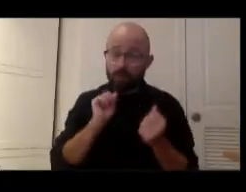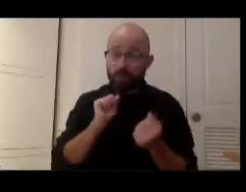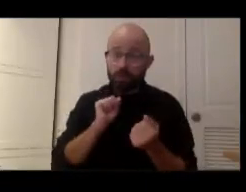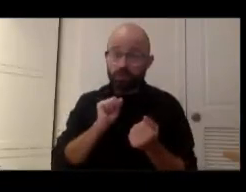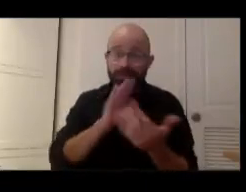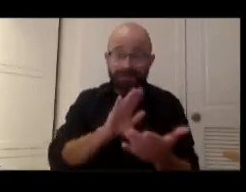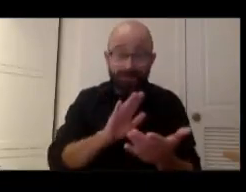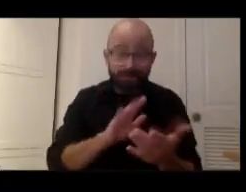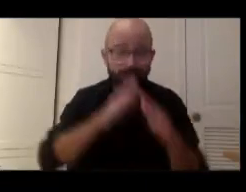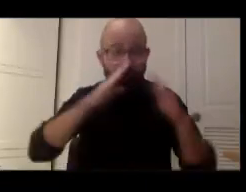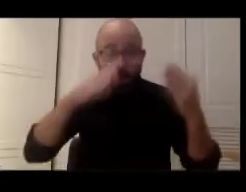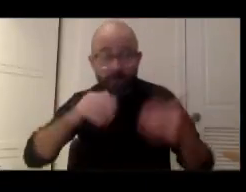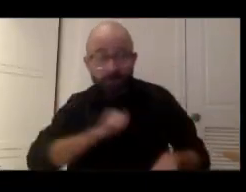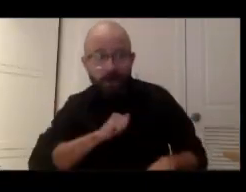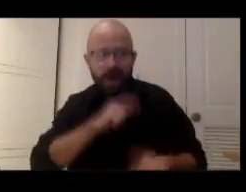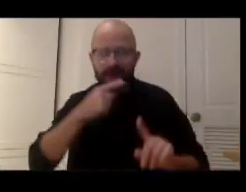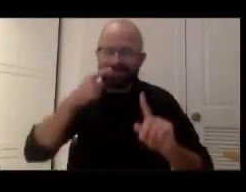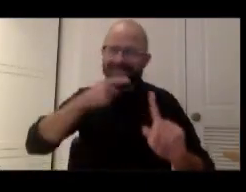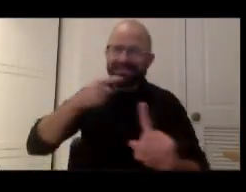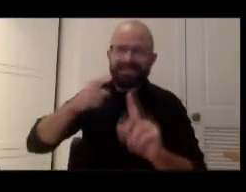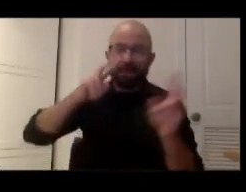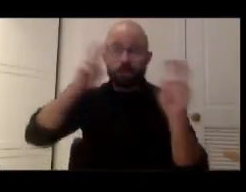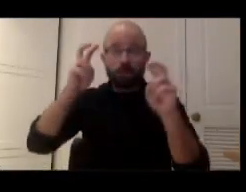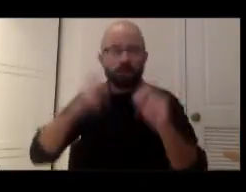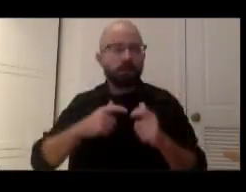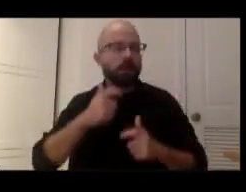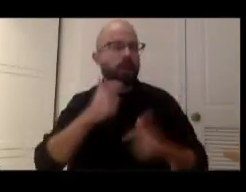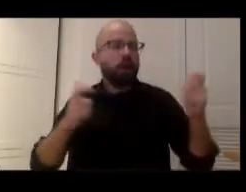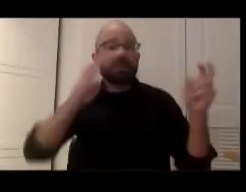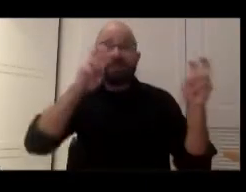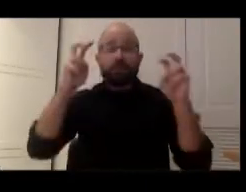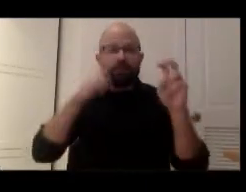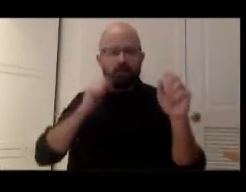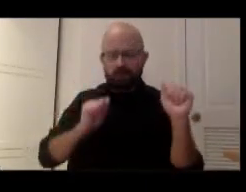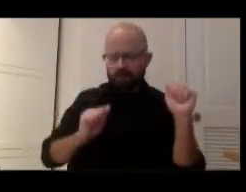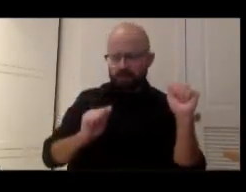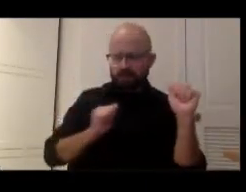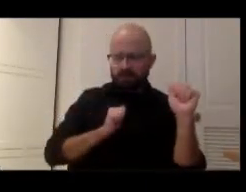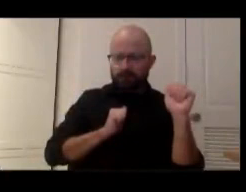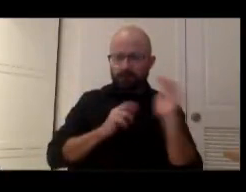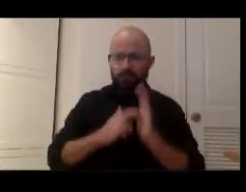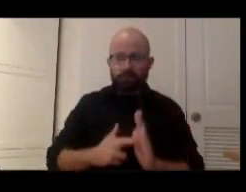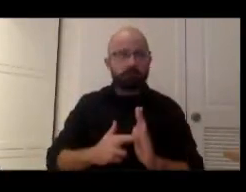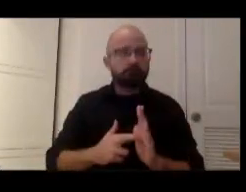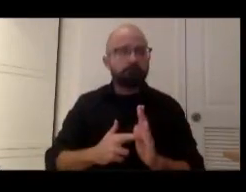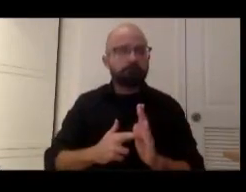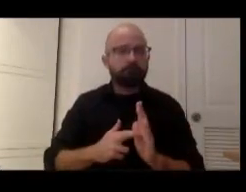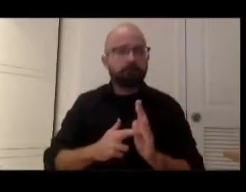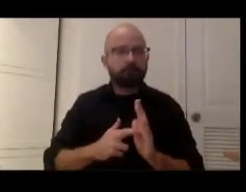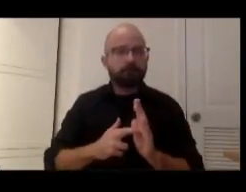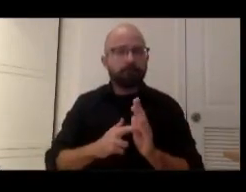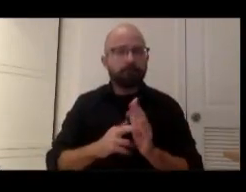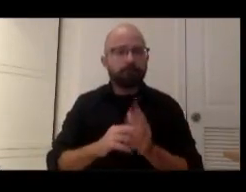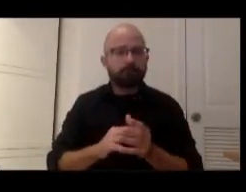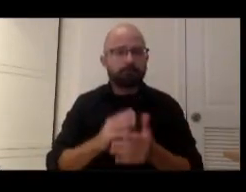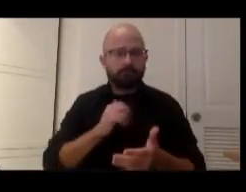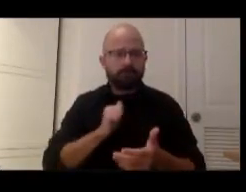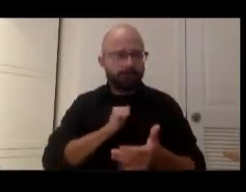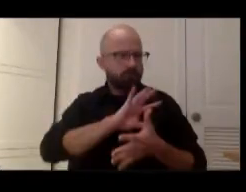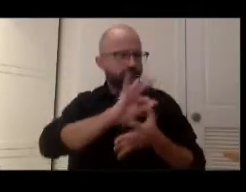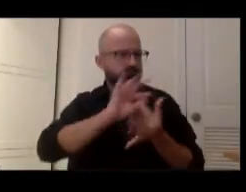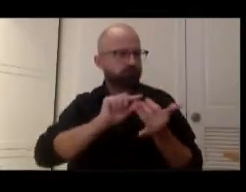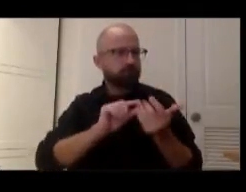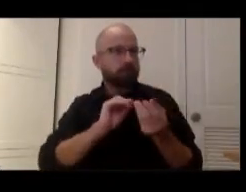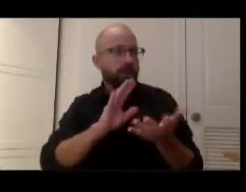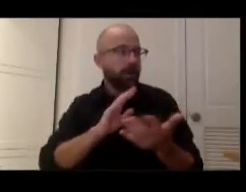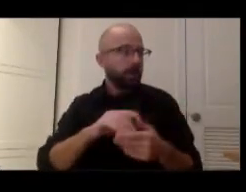issues or larger issues of self-representation and creativity, the bottom line